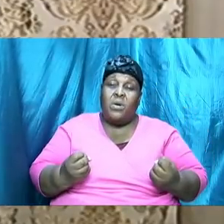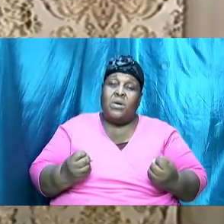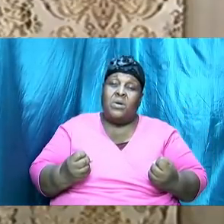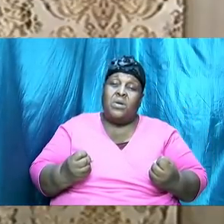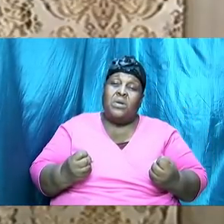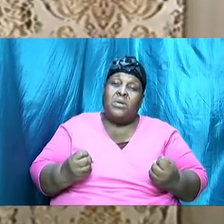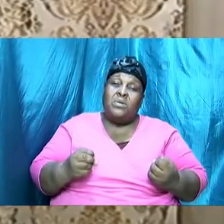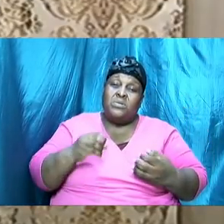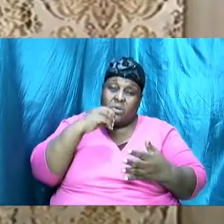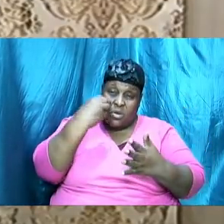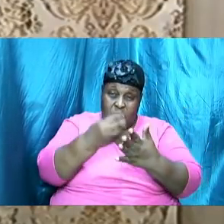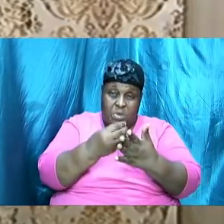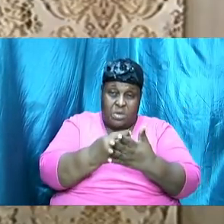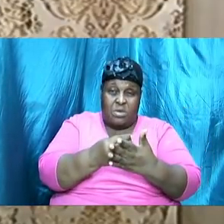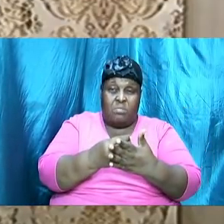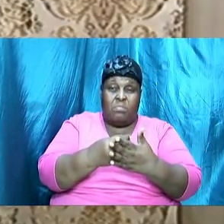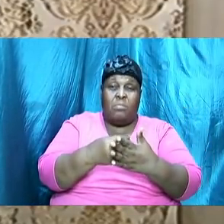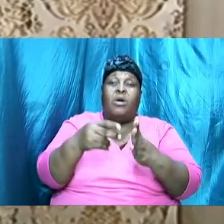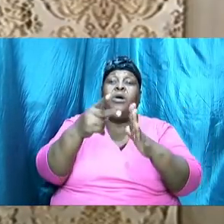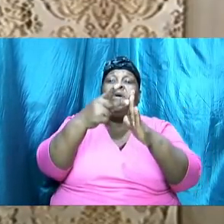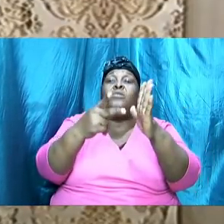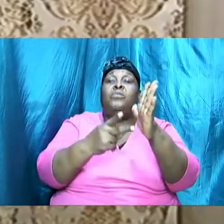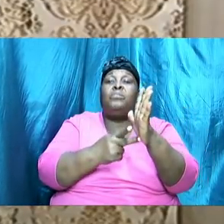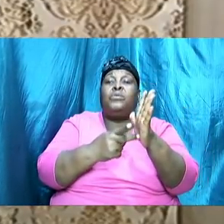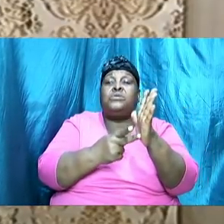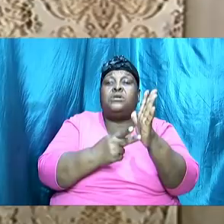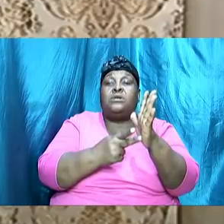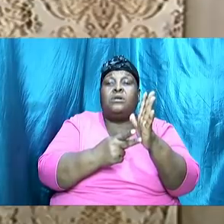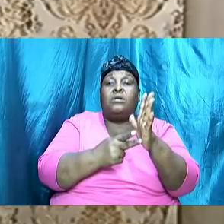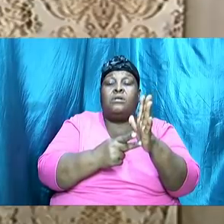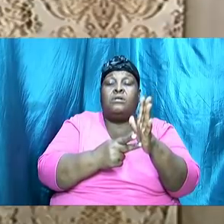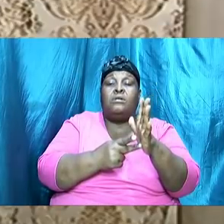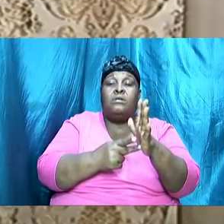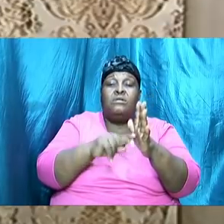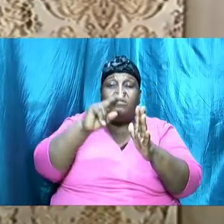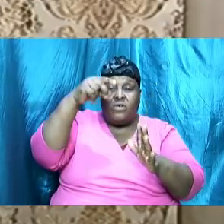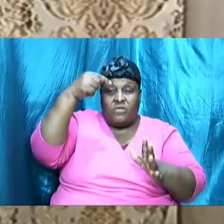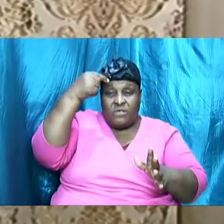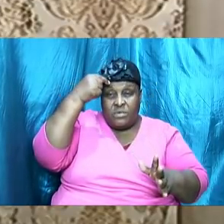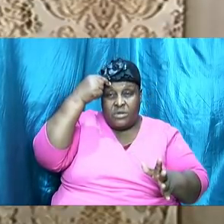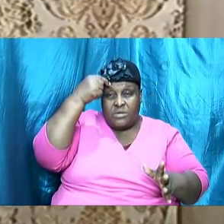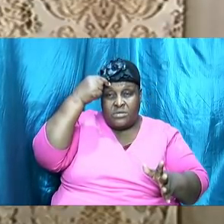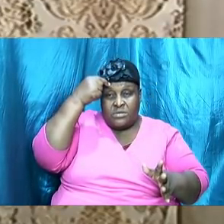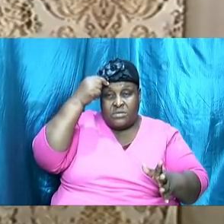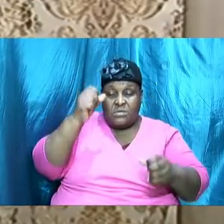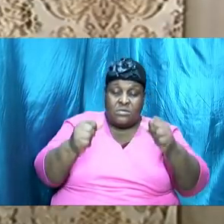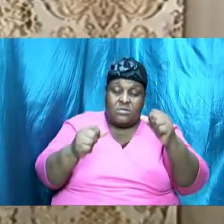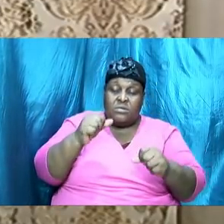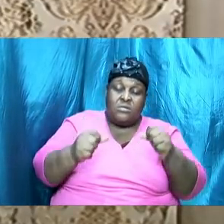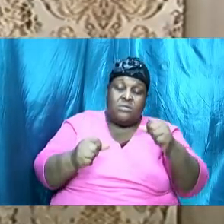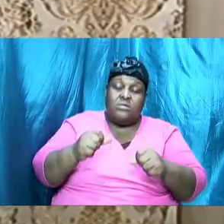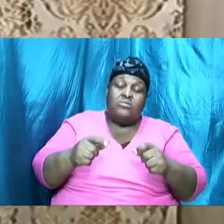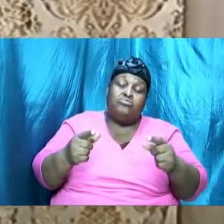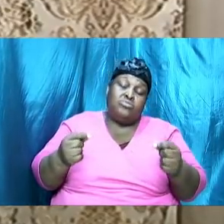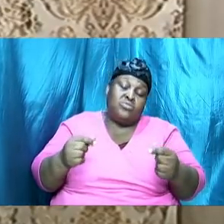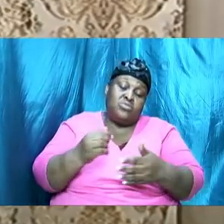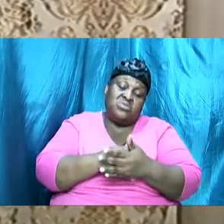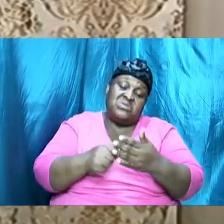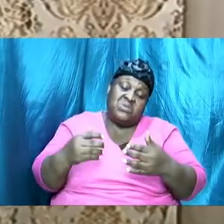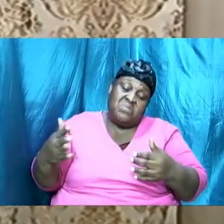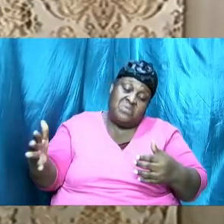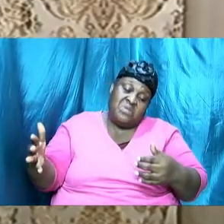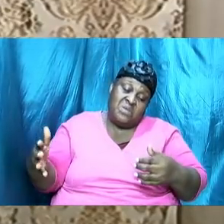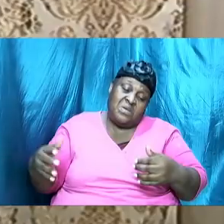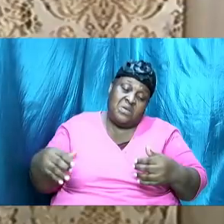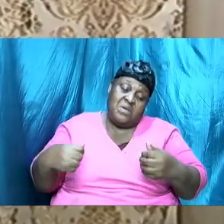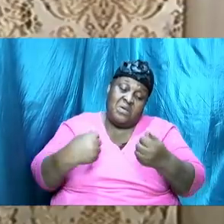to drive-by, drop off your tithes and offering, and if you are going to do something in terms of